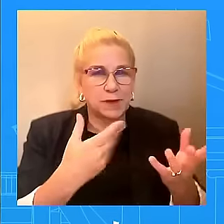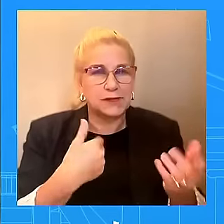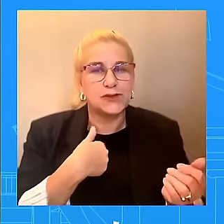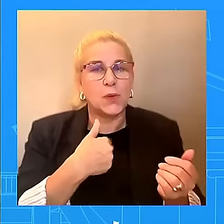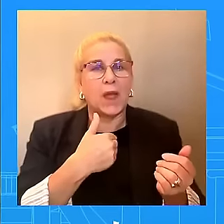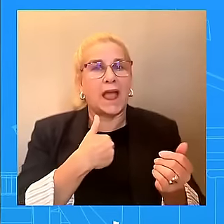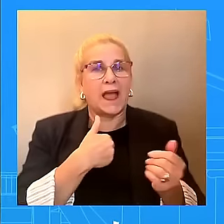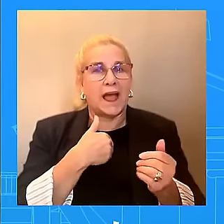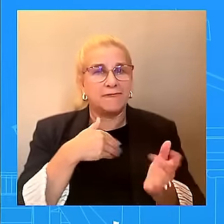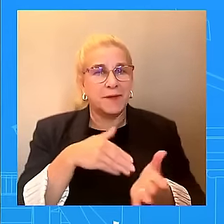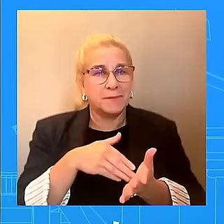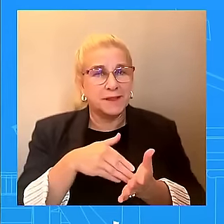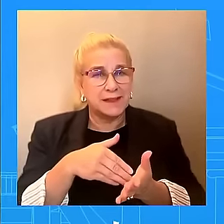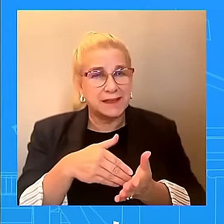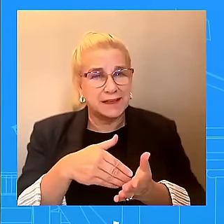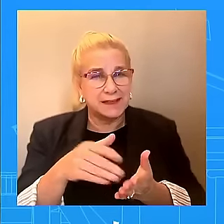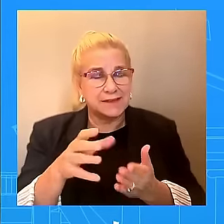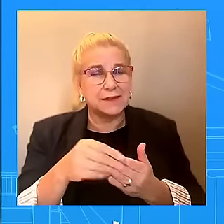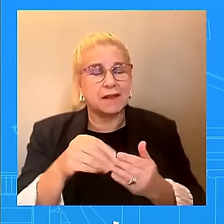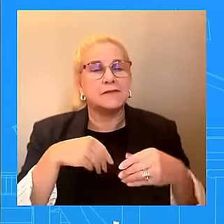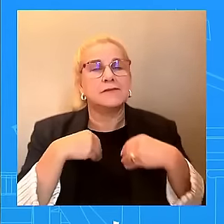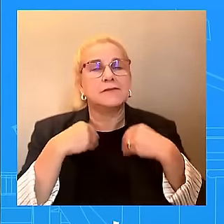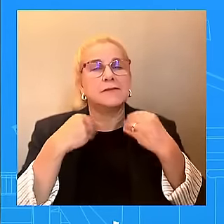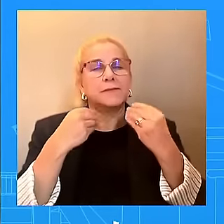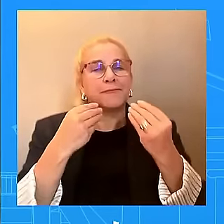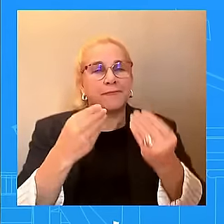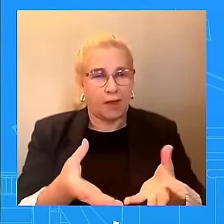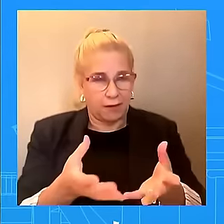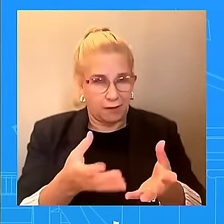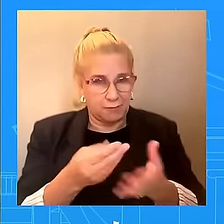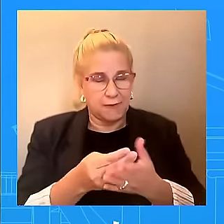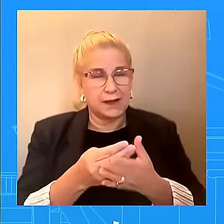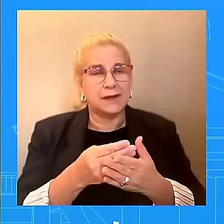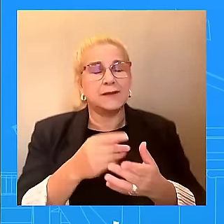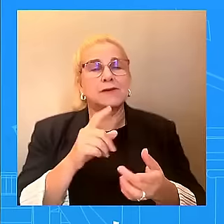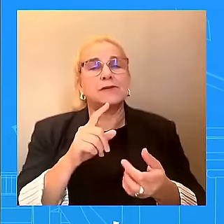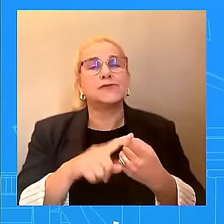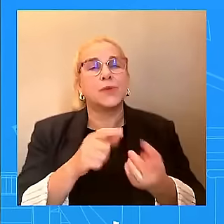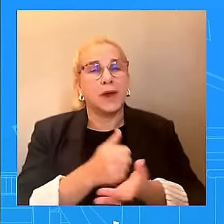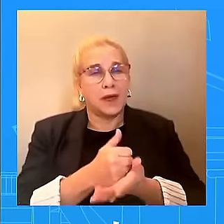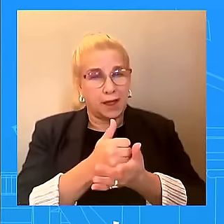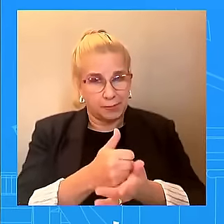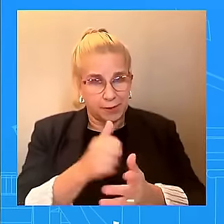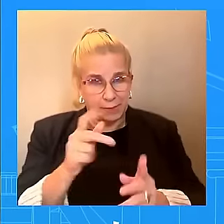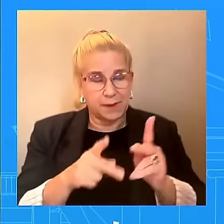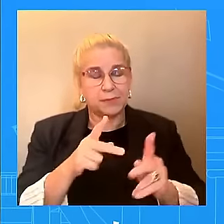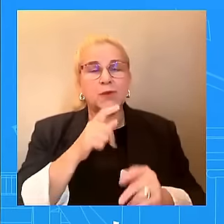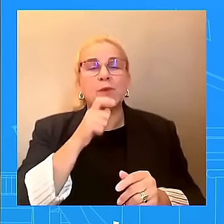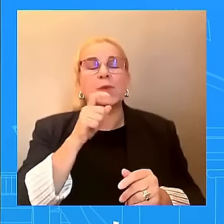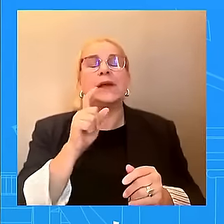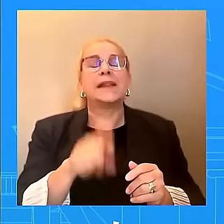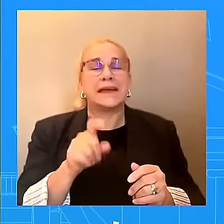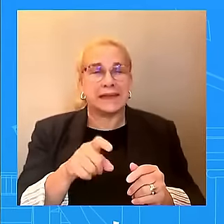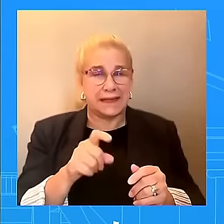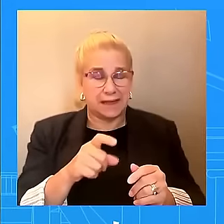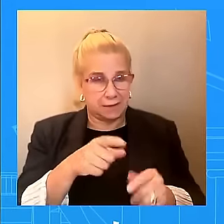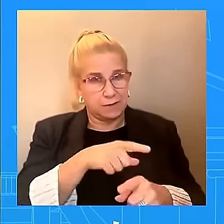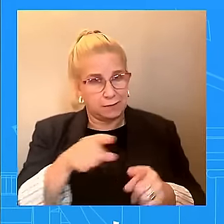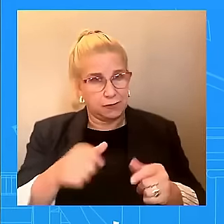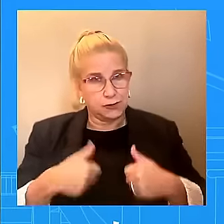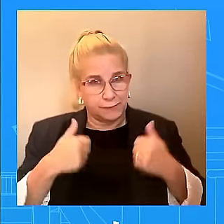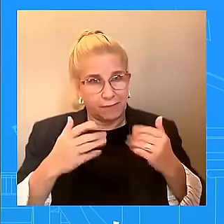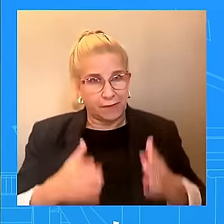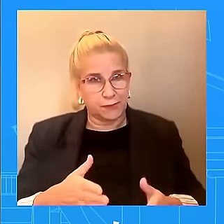there's money there to help people who truly need it. There are survivors who need the funding, who need the funding. And it's there. you don't like